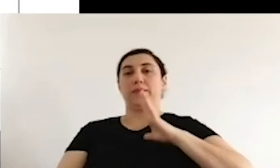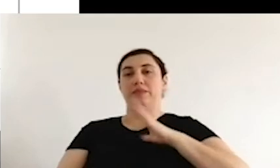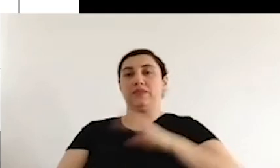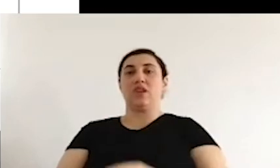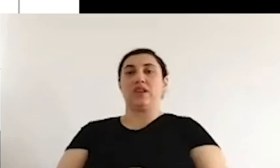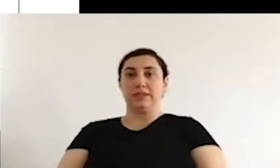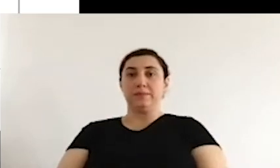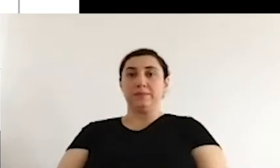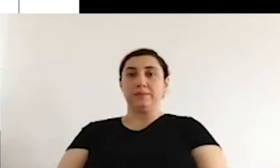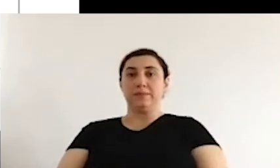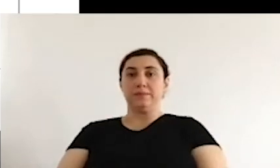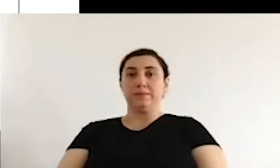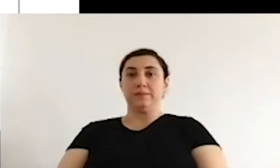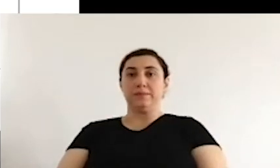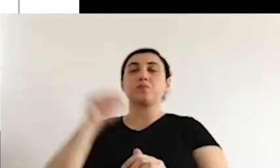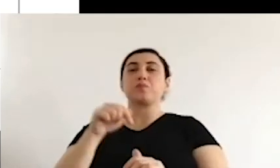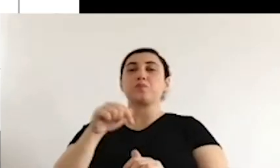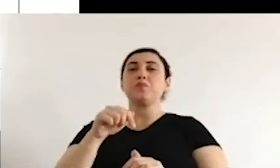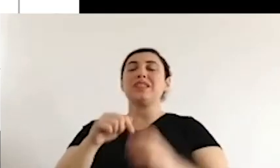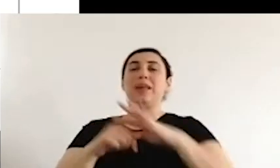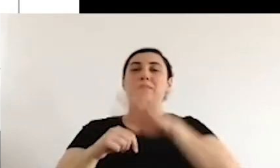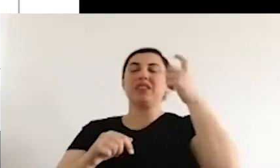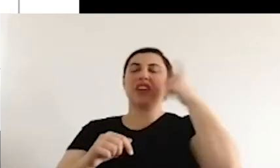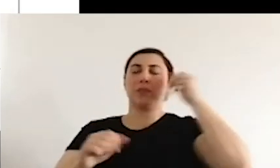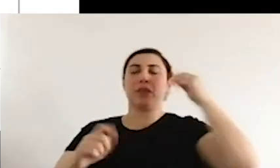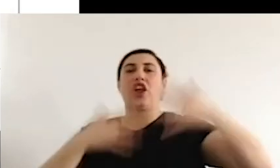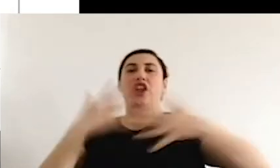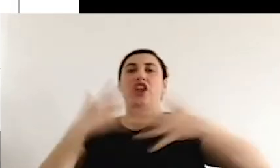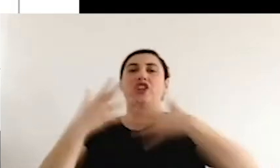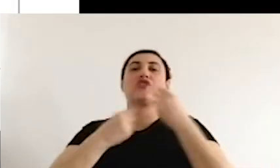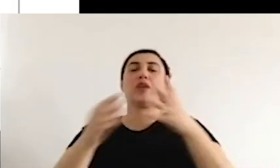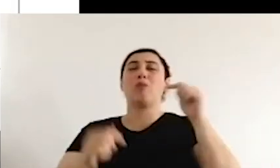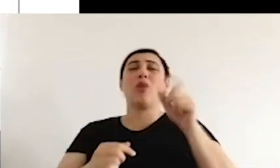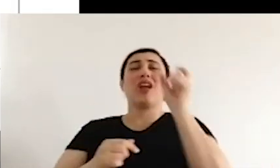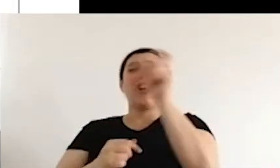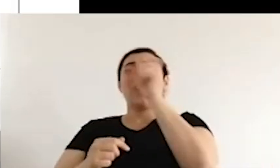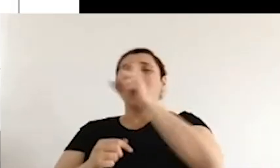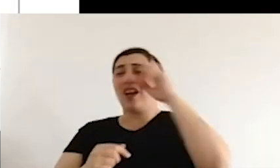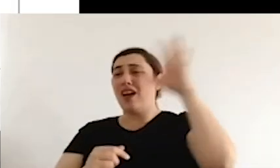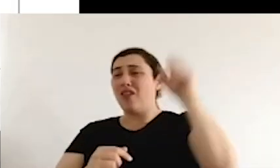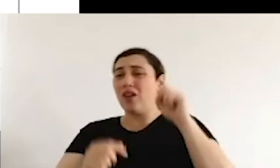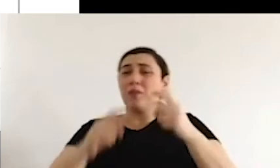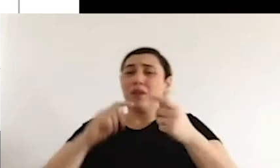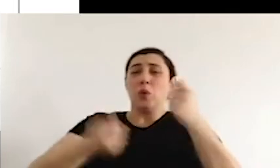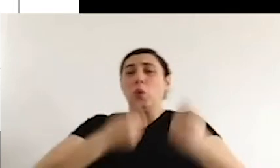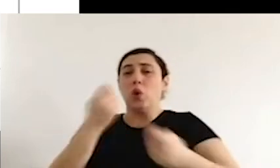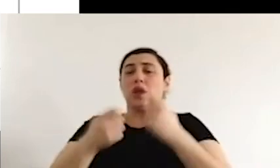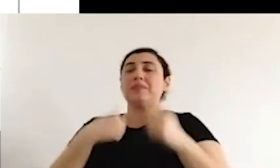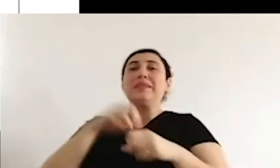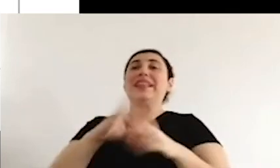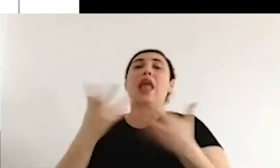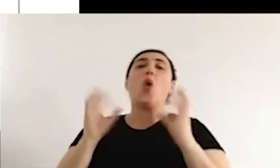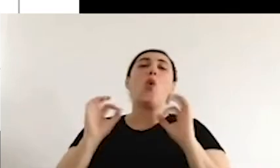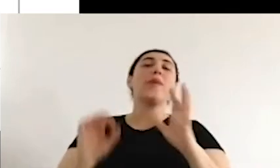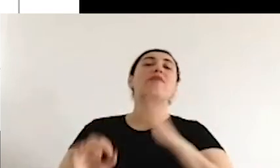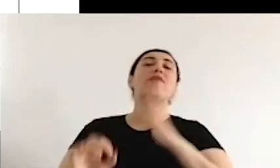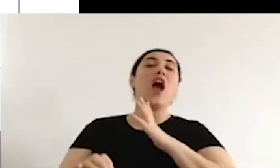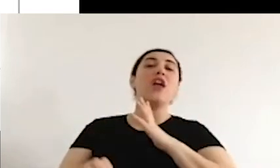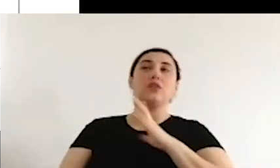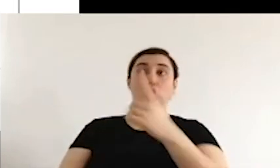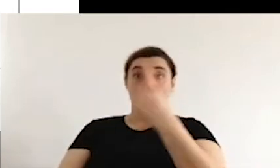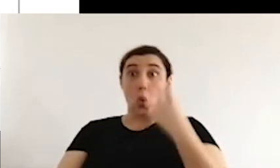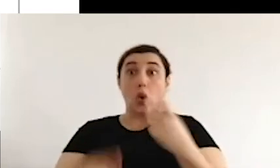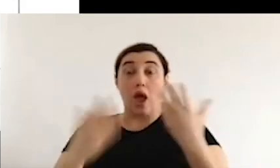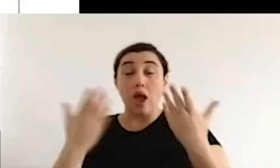subcategories, which can easily create a terminological chaos. But why are we dealing with all these different concepts